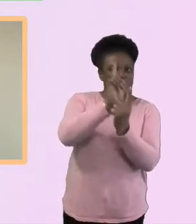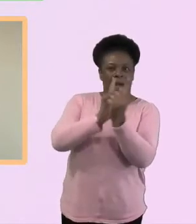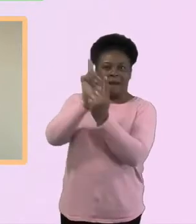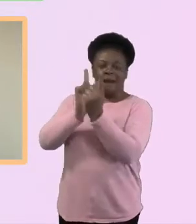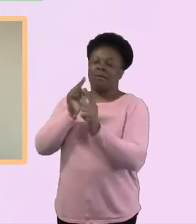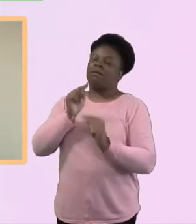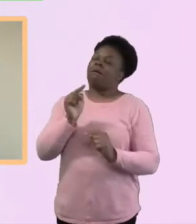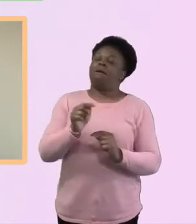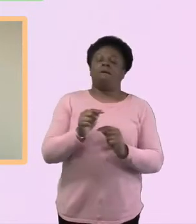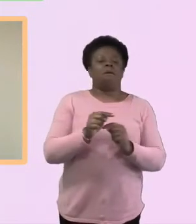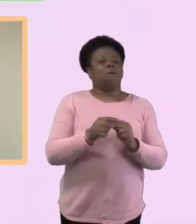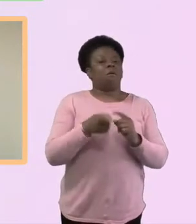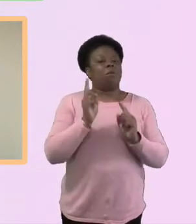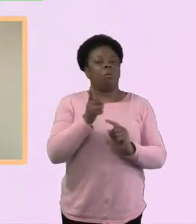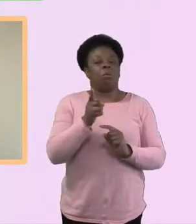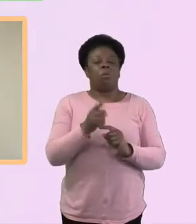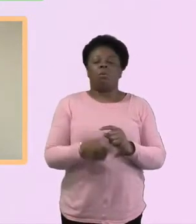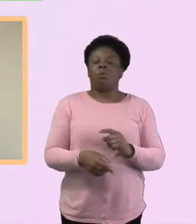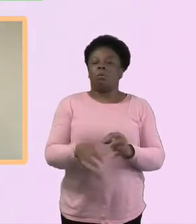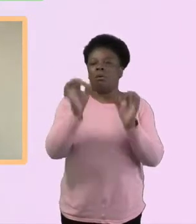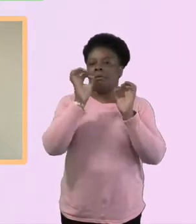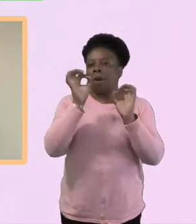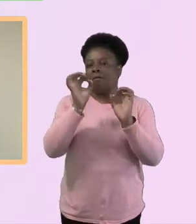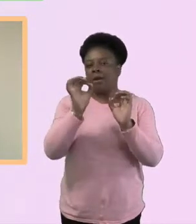yeah, that was really spot on, really. yeah.